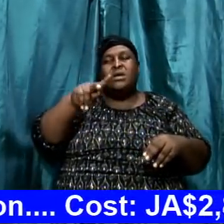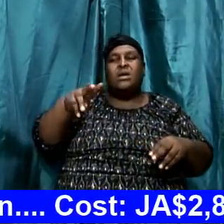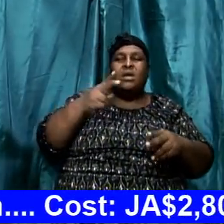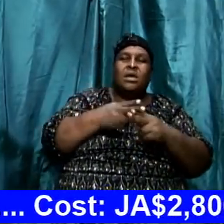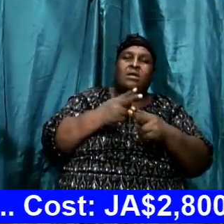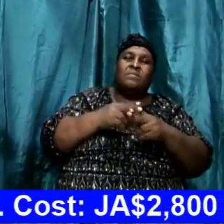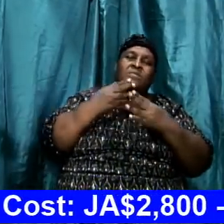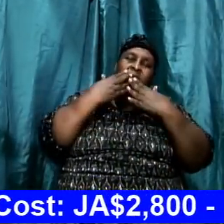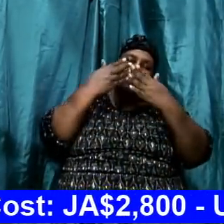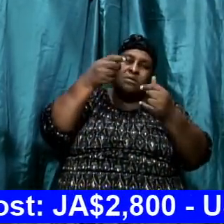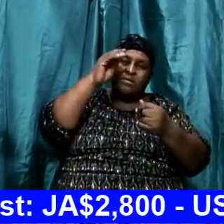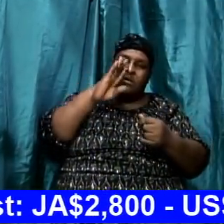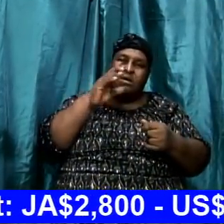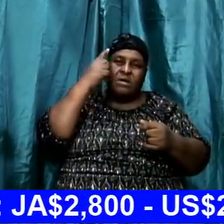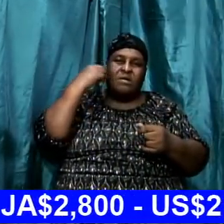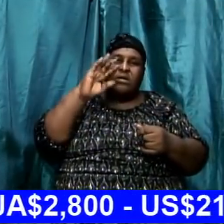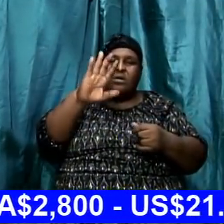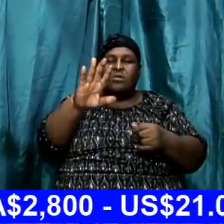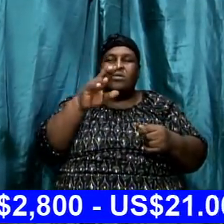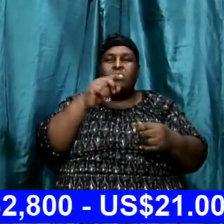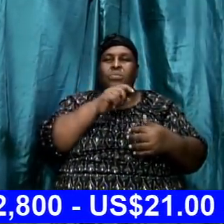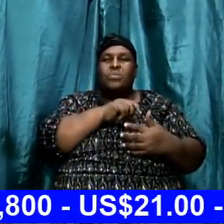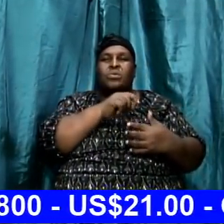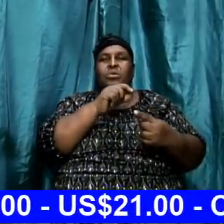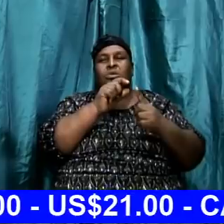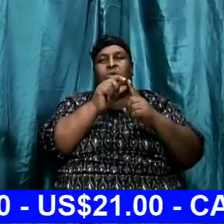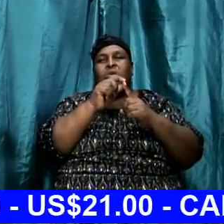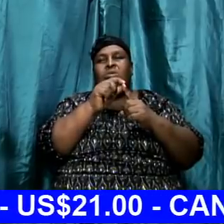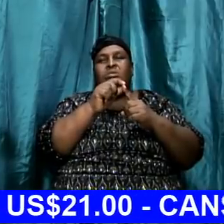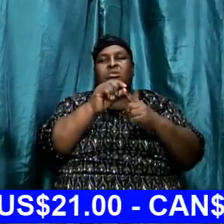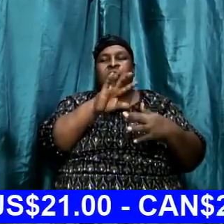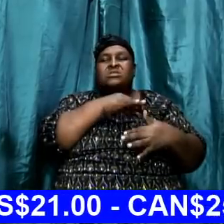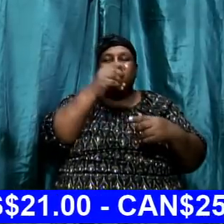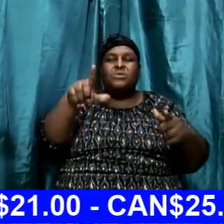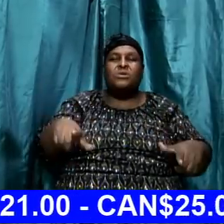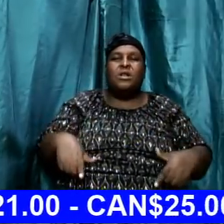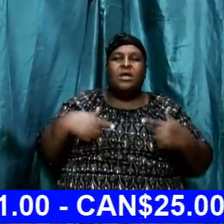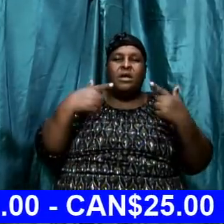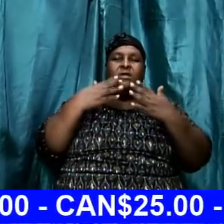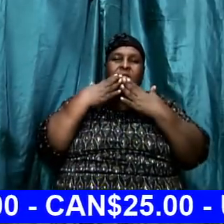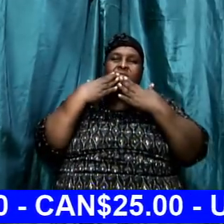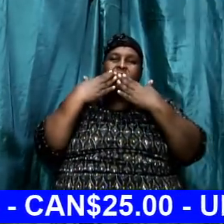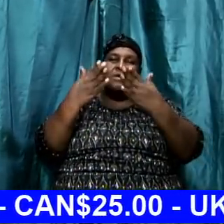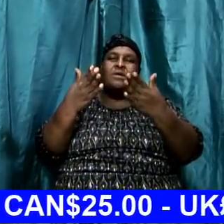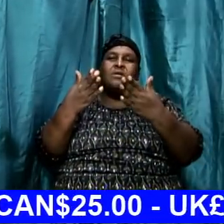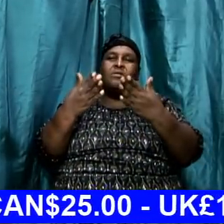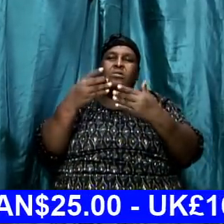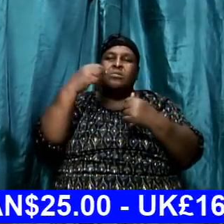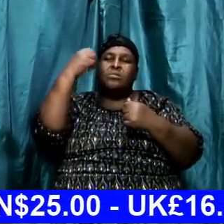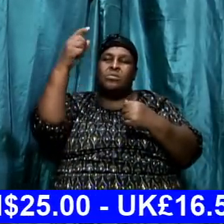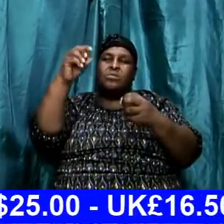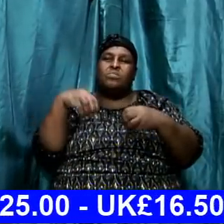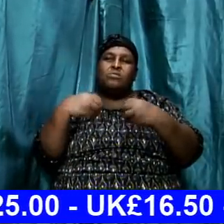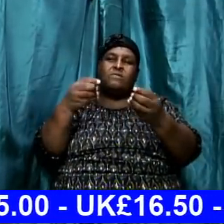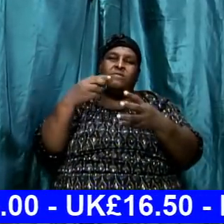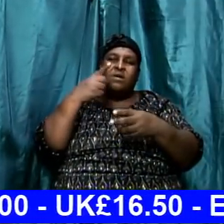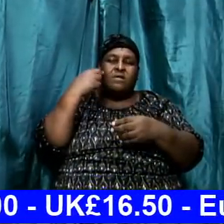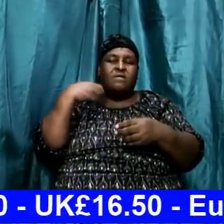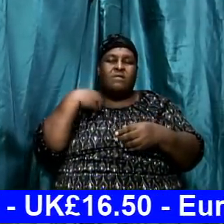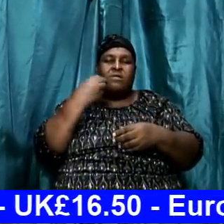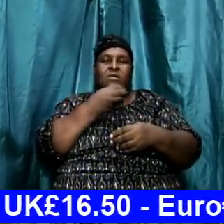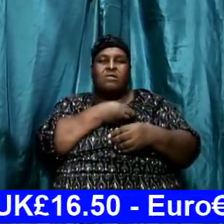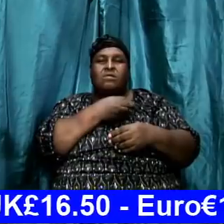which is spirit, which is life. We thank you God that you have provided for us